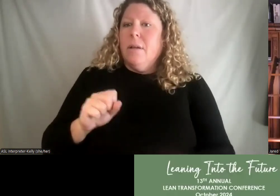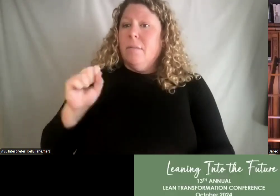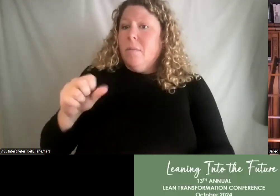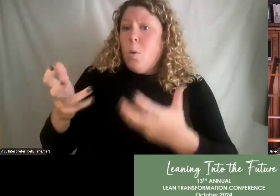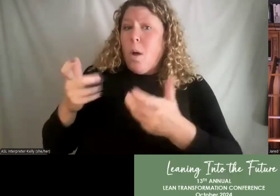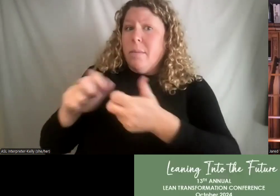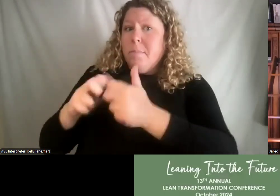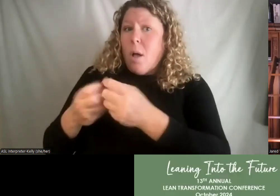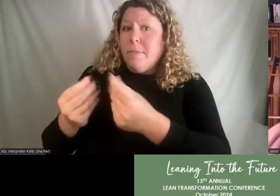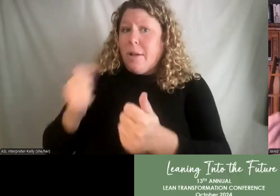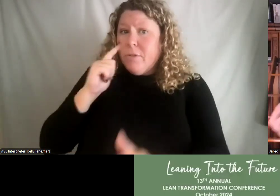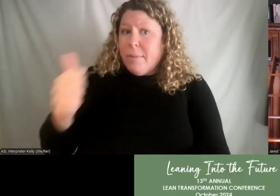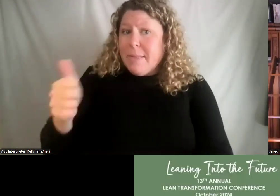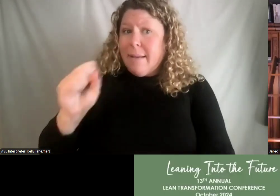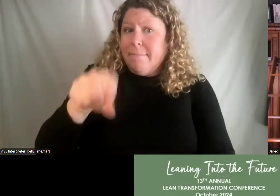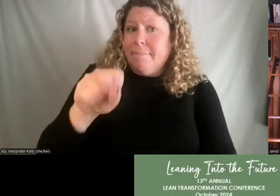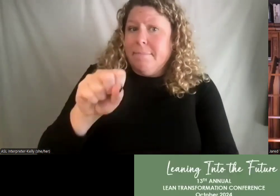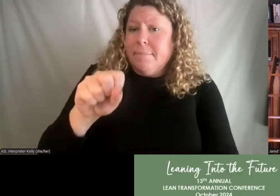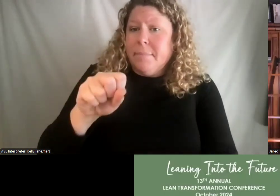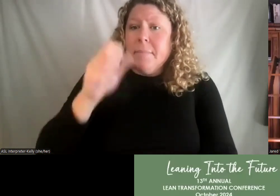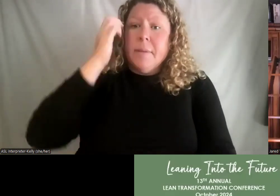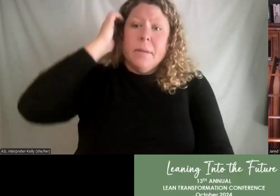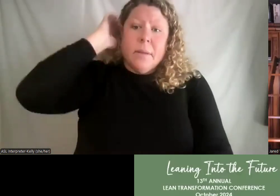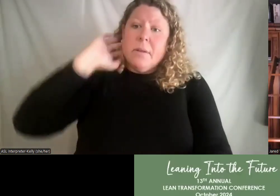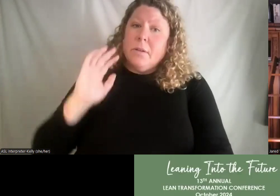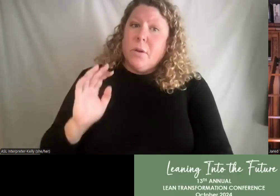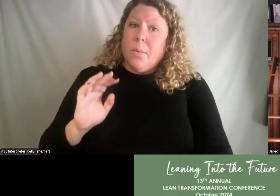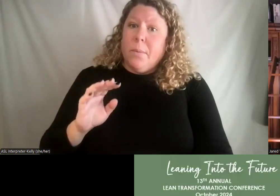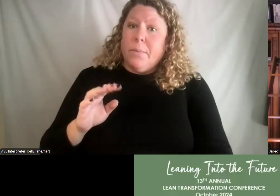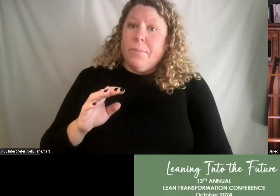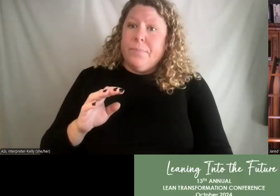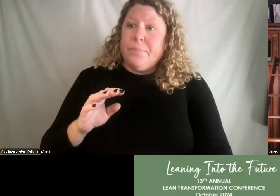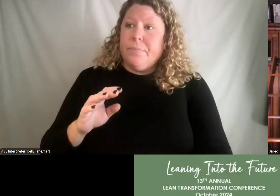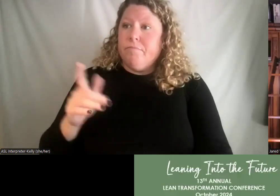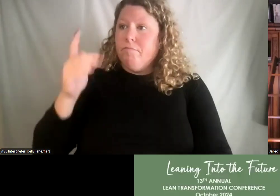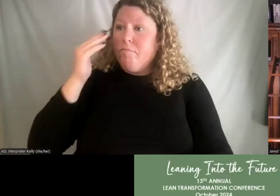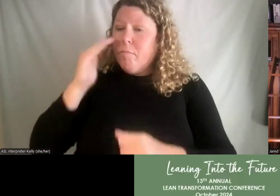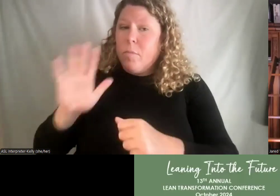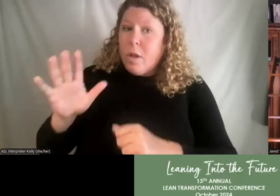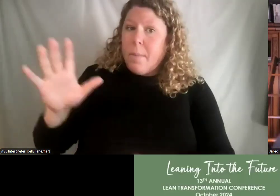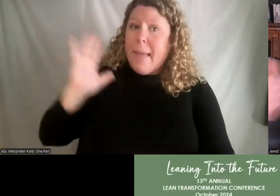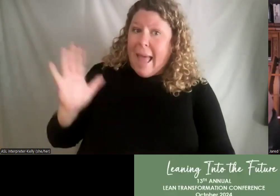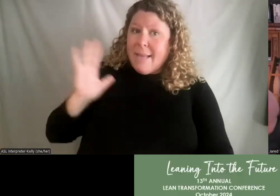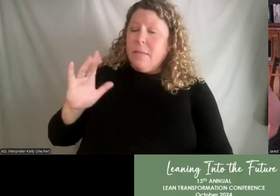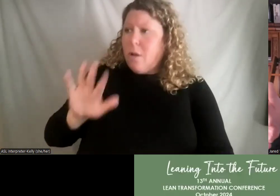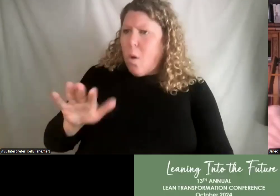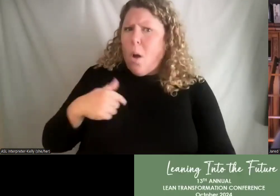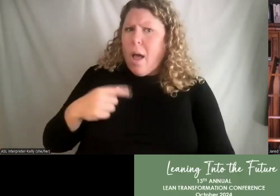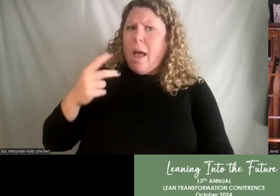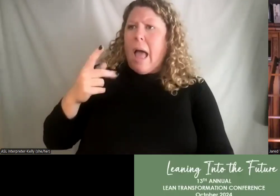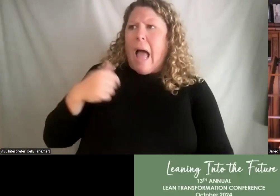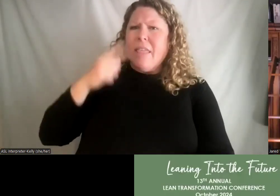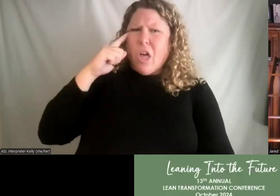themselves. So coming with the knowledge and the resources and things that they have in the past and saying, hey, I saw this work this way.